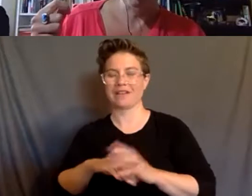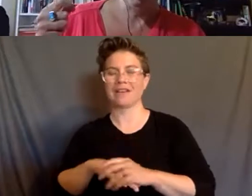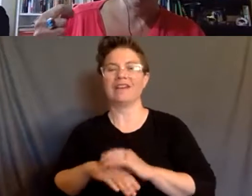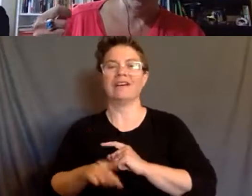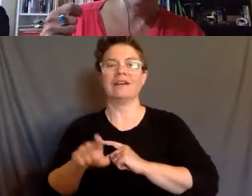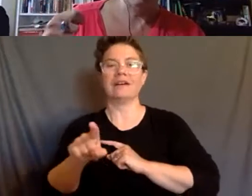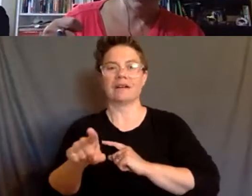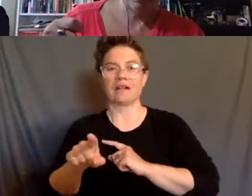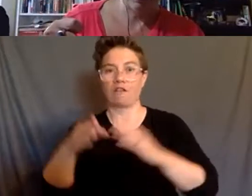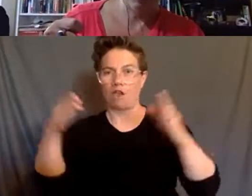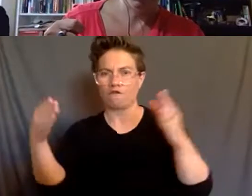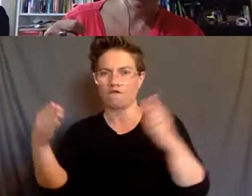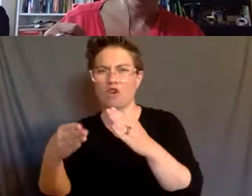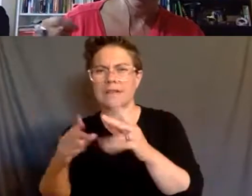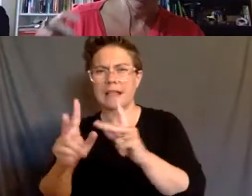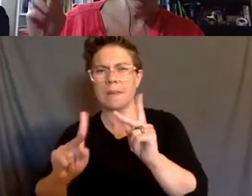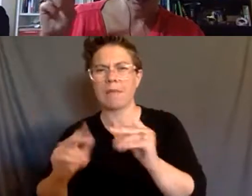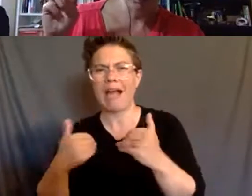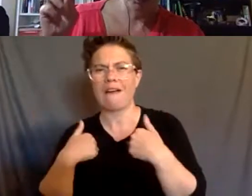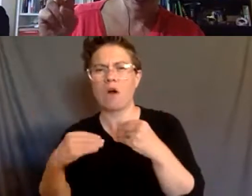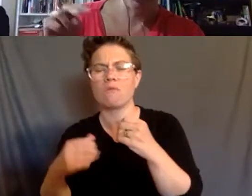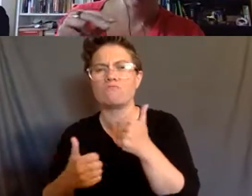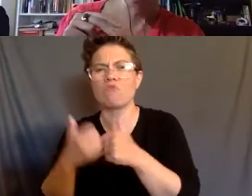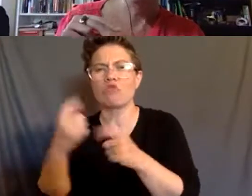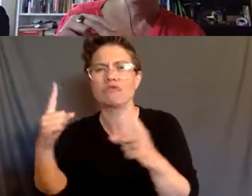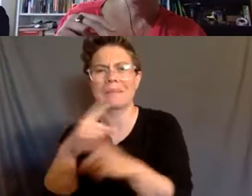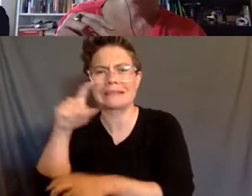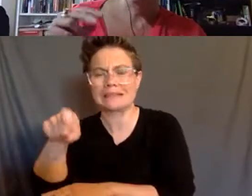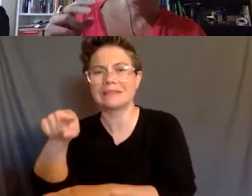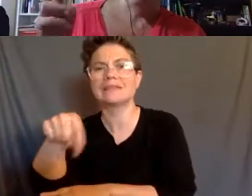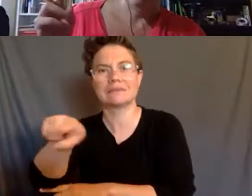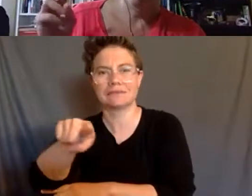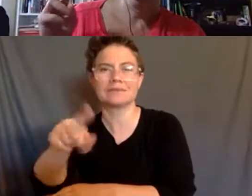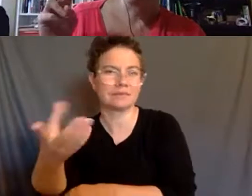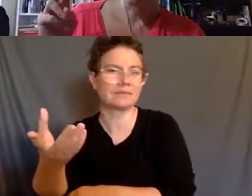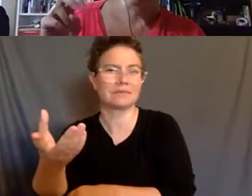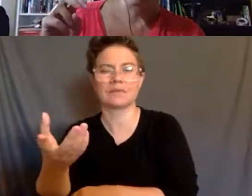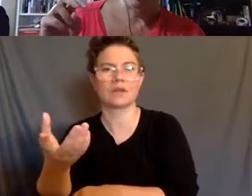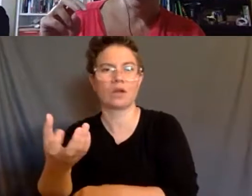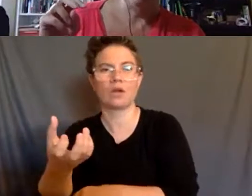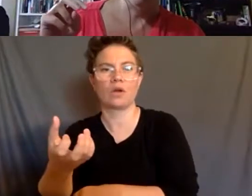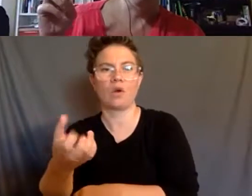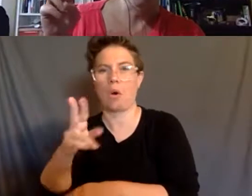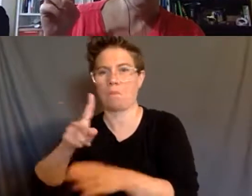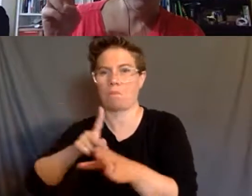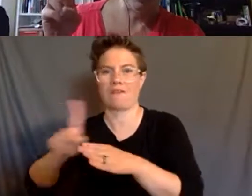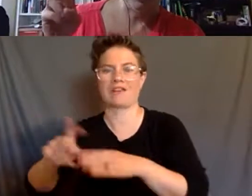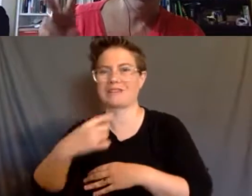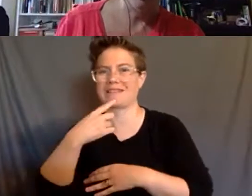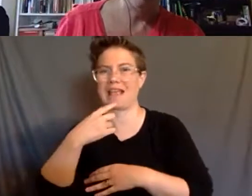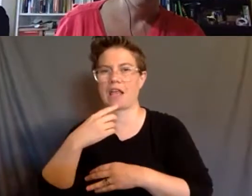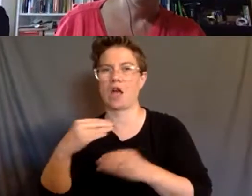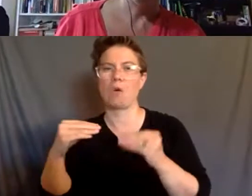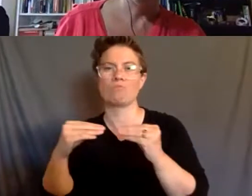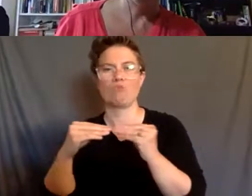the most complex needs, what they called, or, you know, professionals call it the most severe,